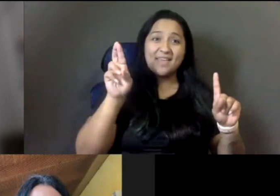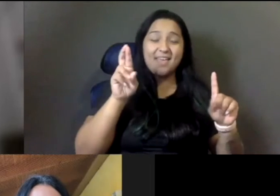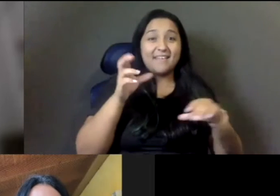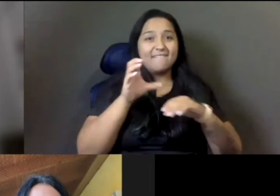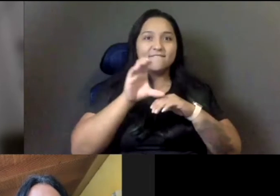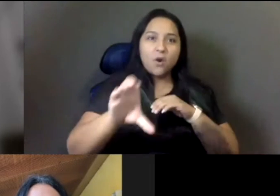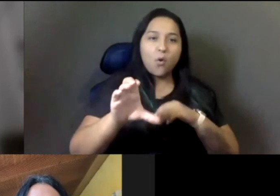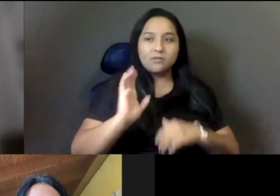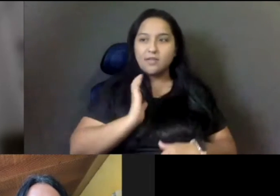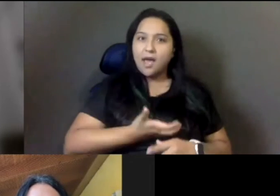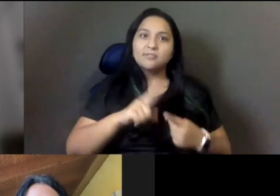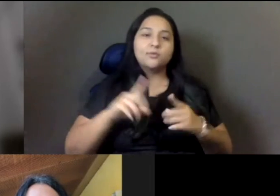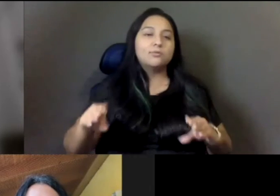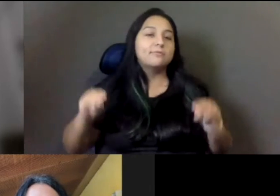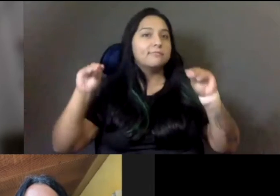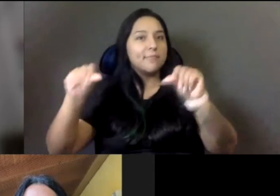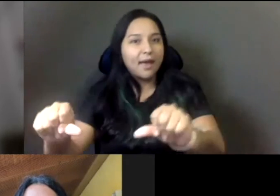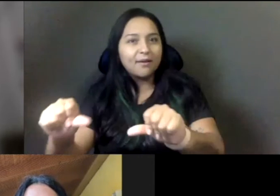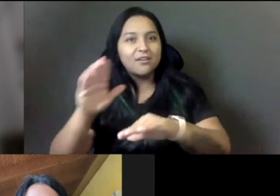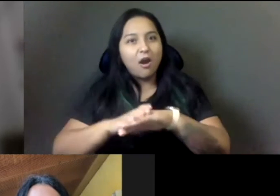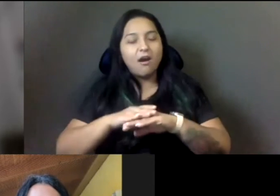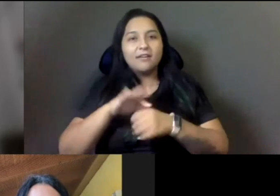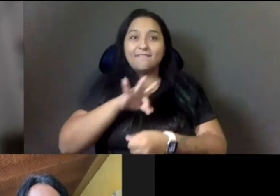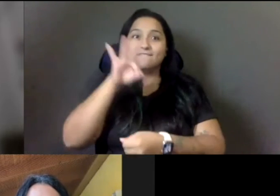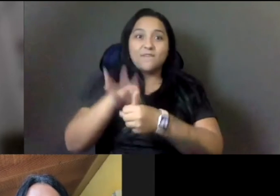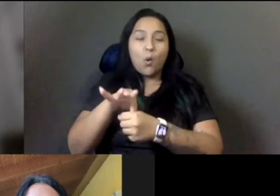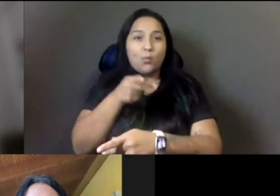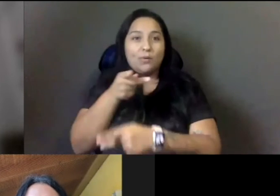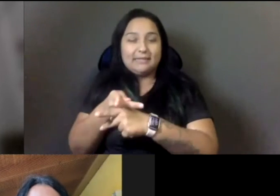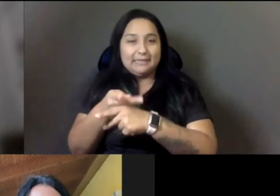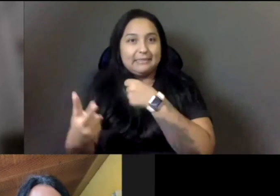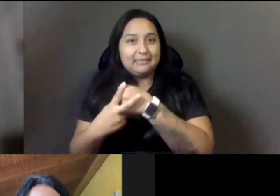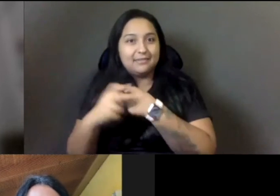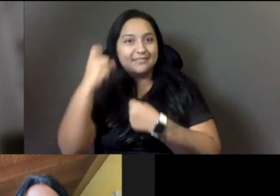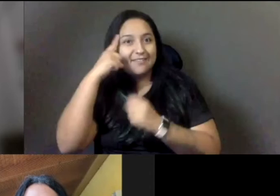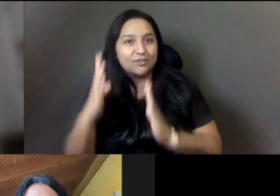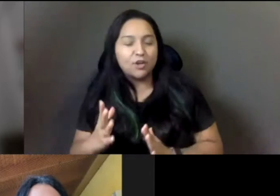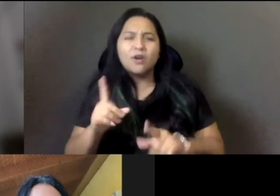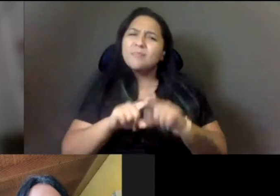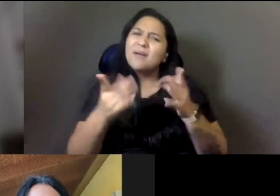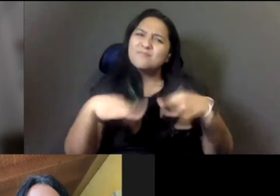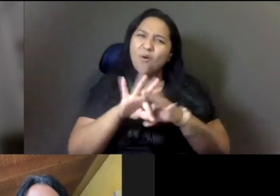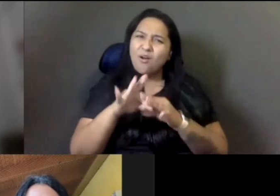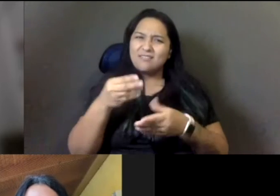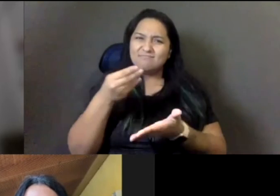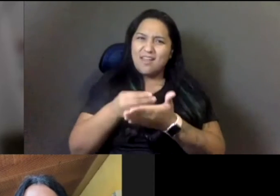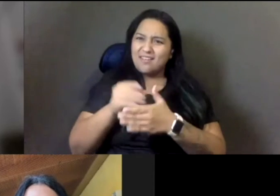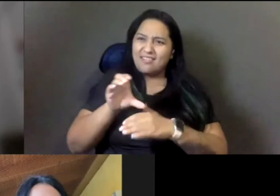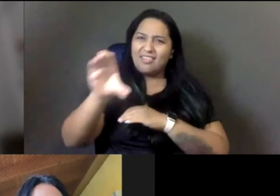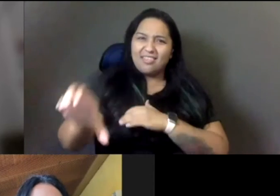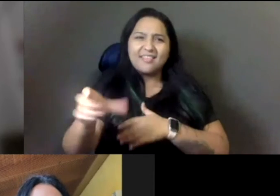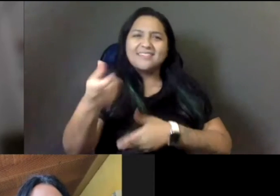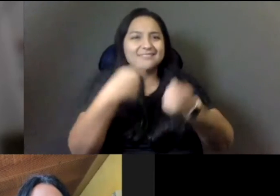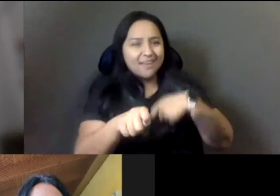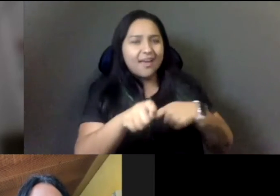should be investing the money on figuring out how we make sure we focus on economic prosperity for our communities. We still aren't out of the, uh, out